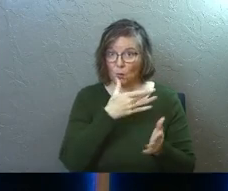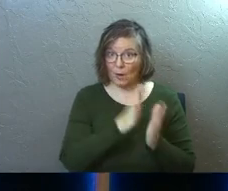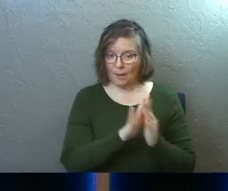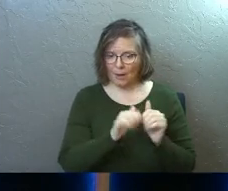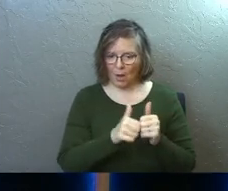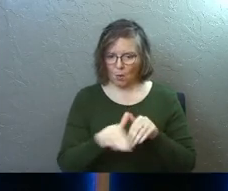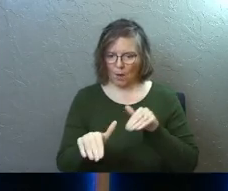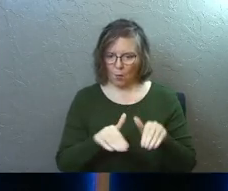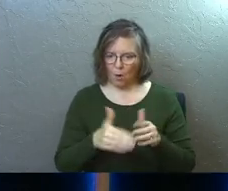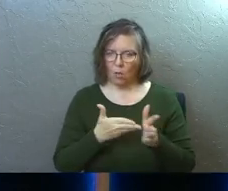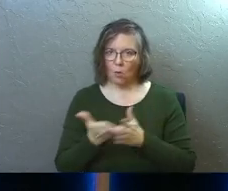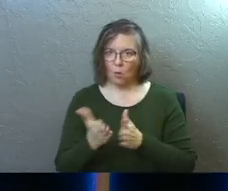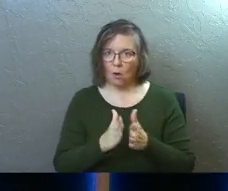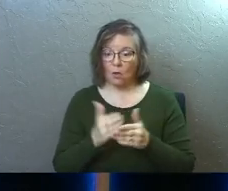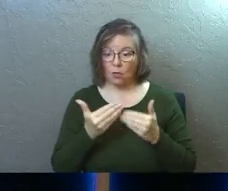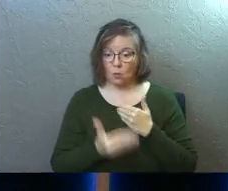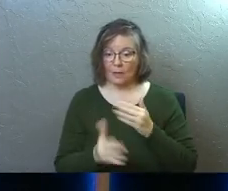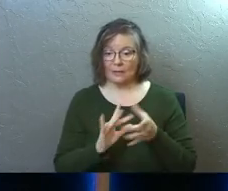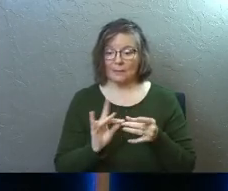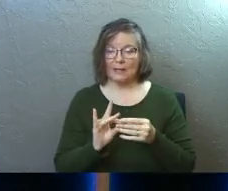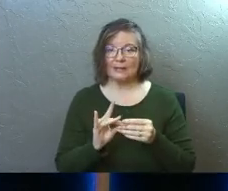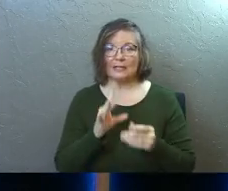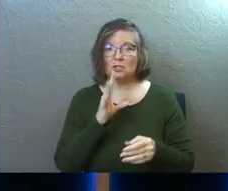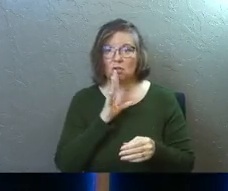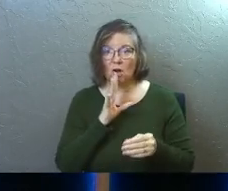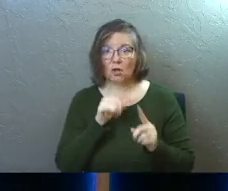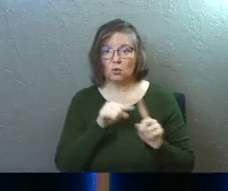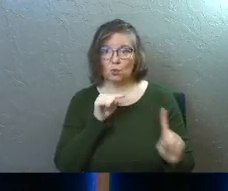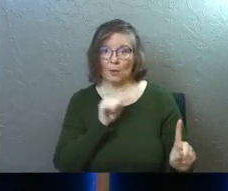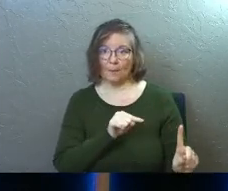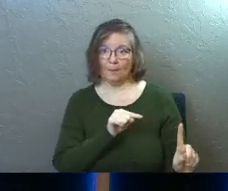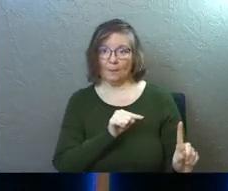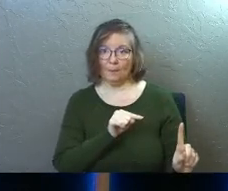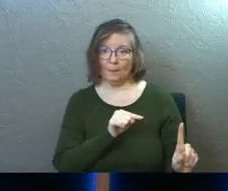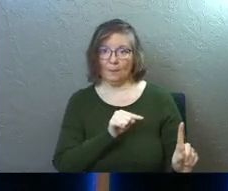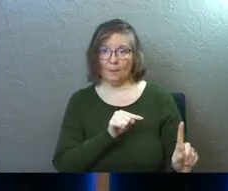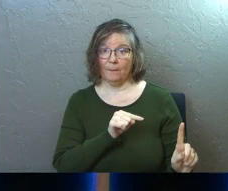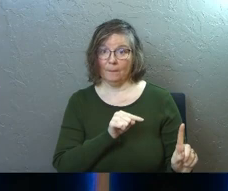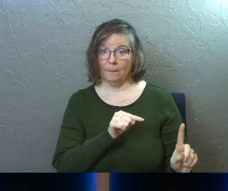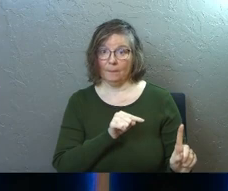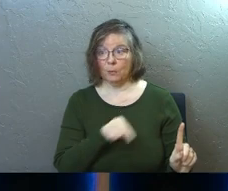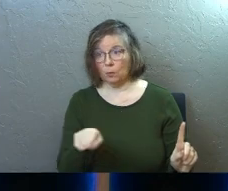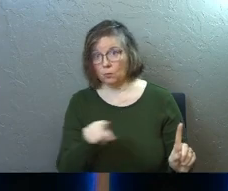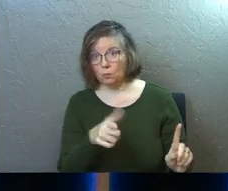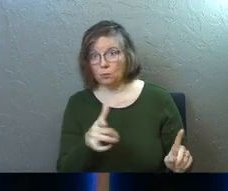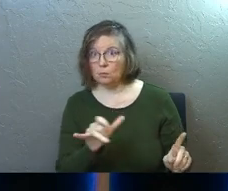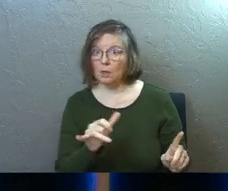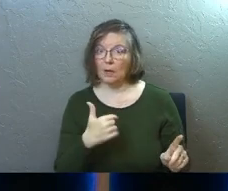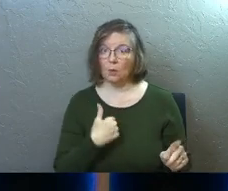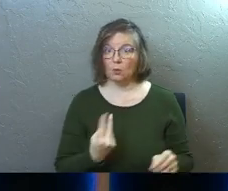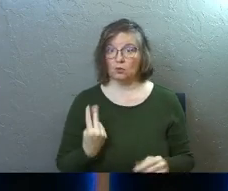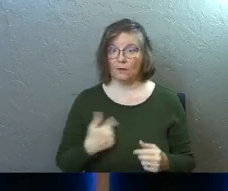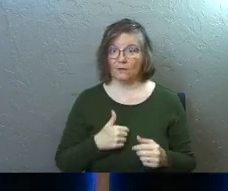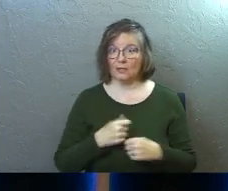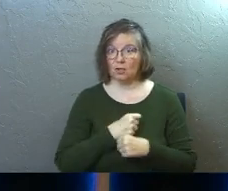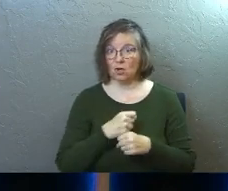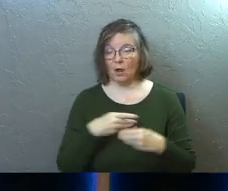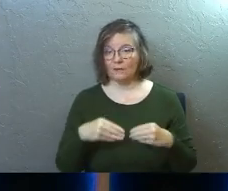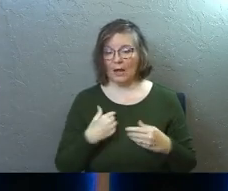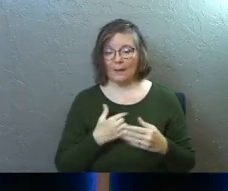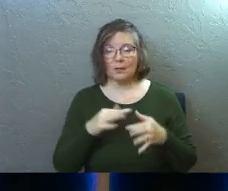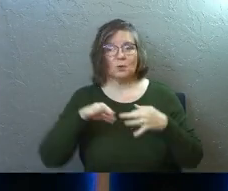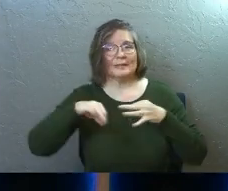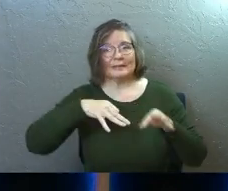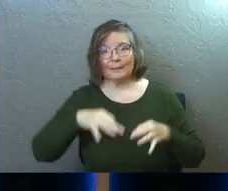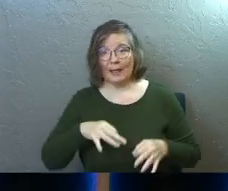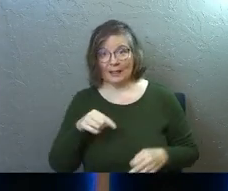walk the walk? The rest of this message is a talk to him. It's like we're two of us are in a coffee shop and I'm